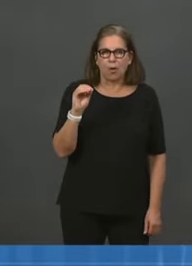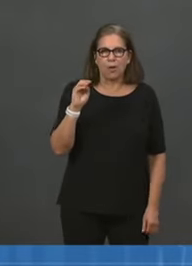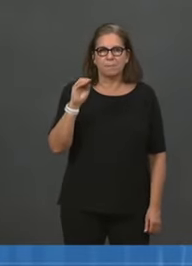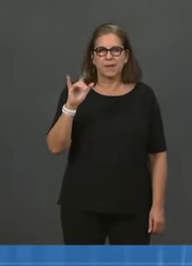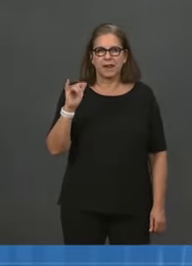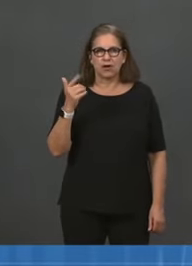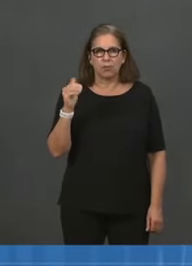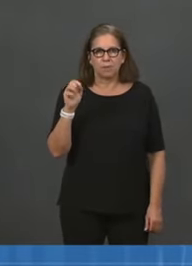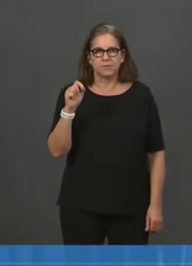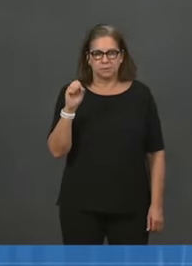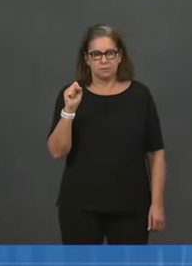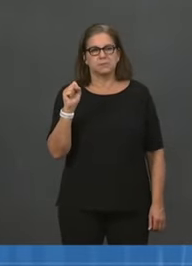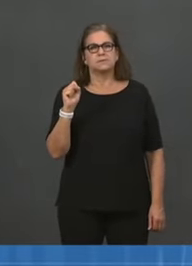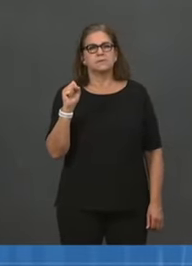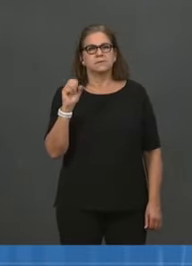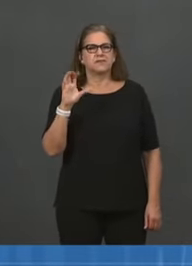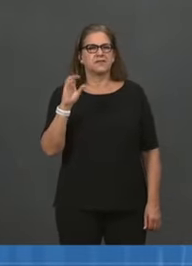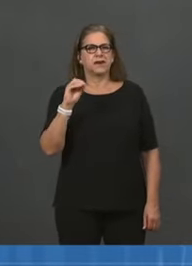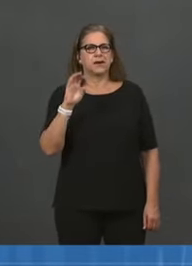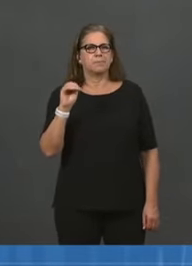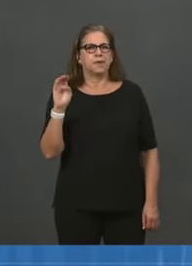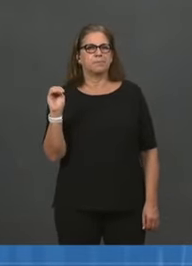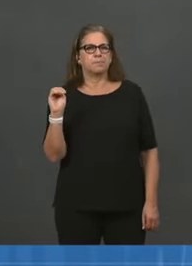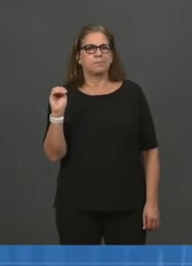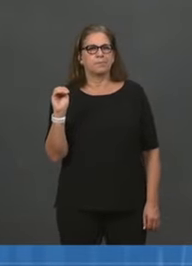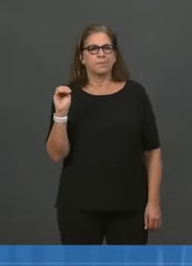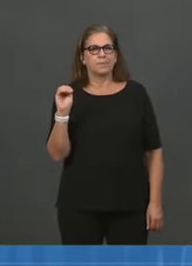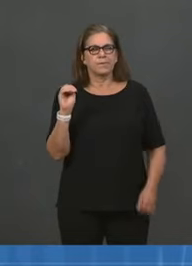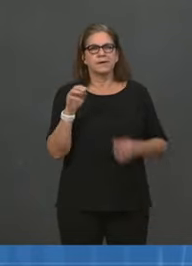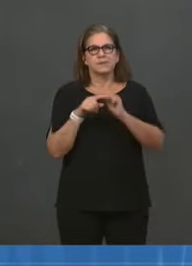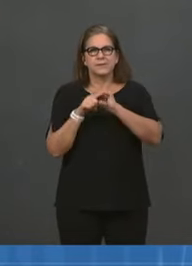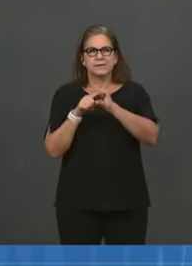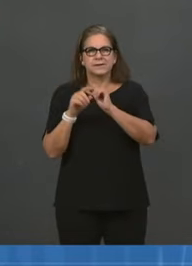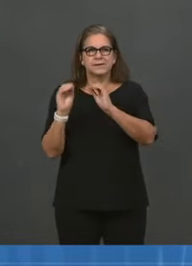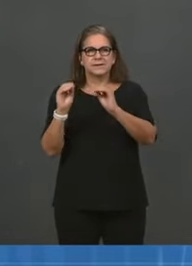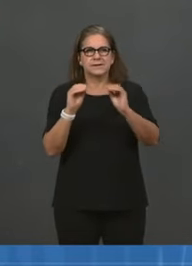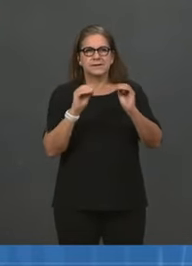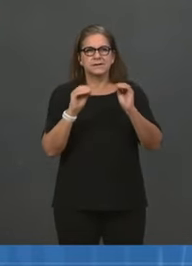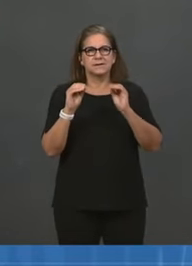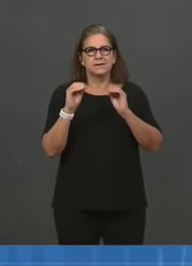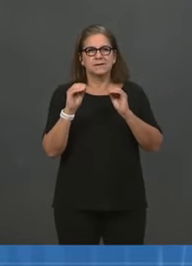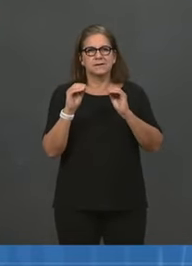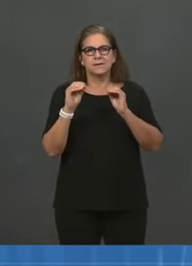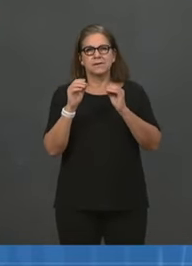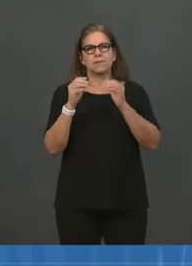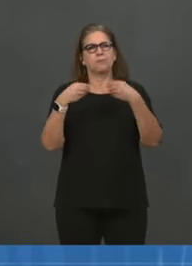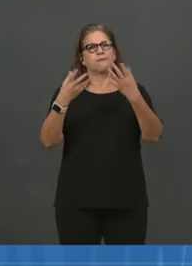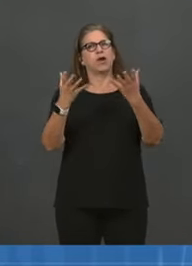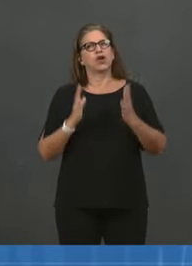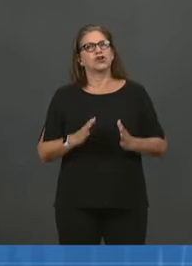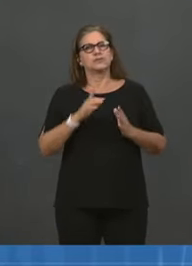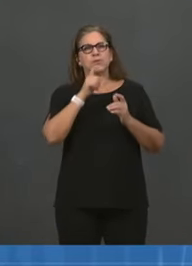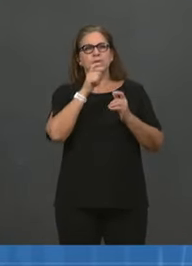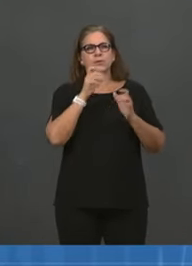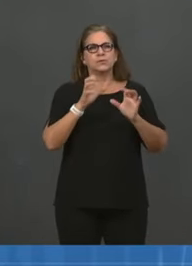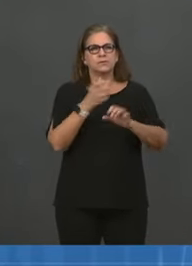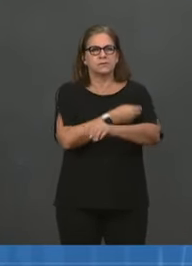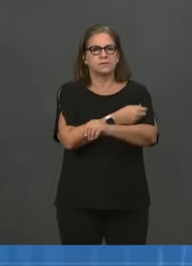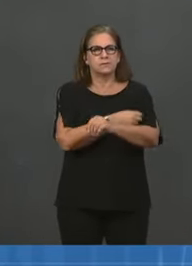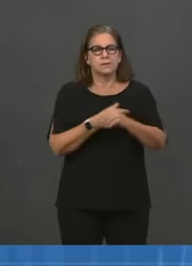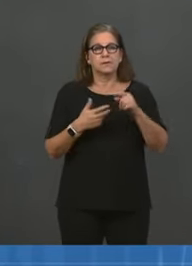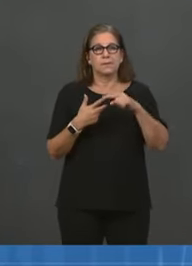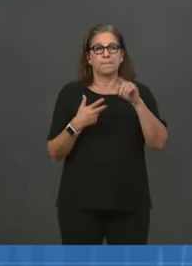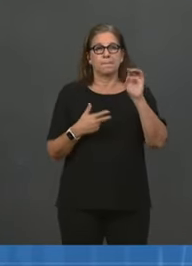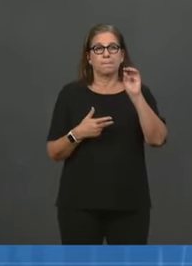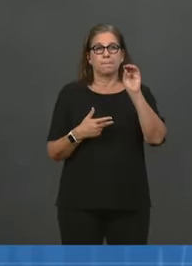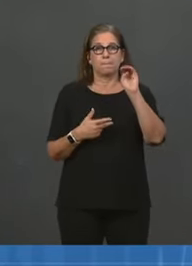out and doing a lot of training and teaching with our providers, our pharmacists, to make sure that the booster dose for Moderna is known to be a 50-microgram dose.